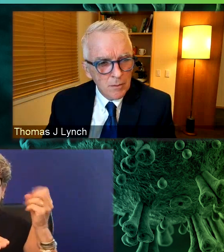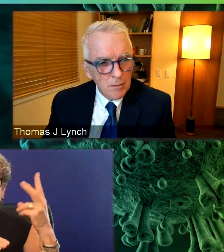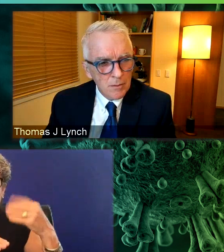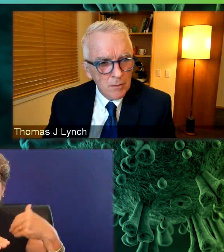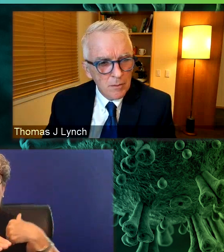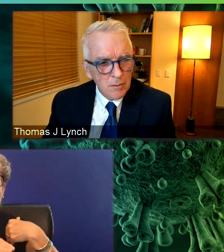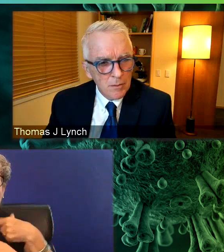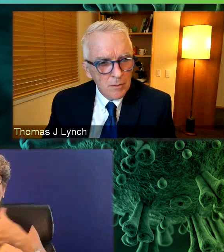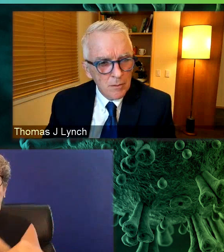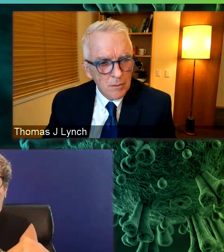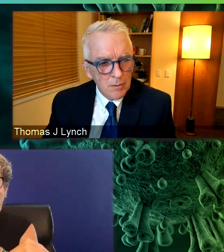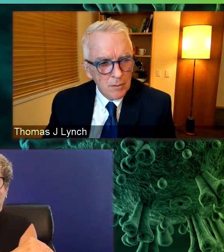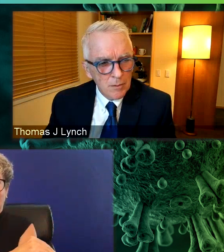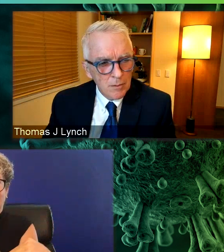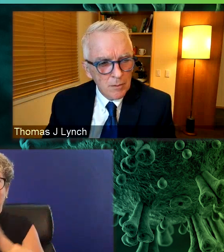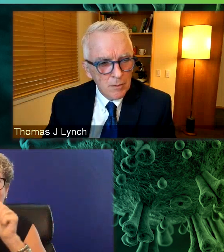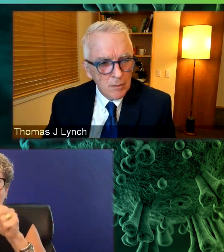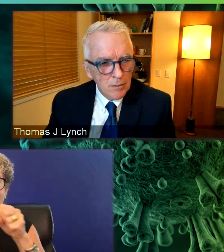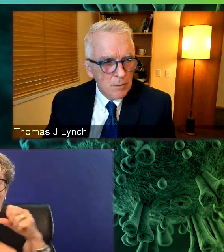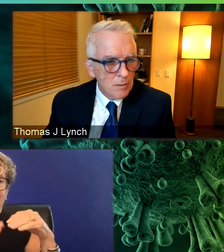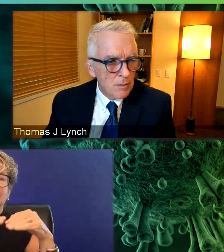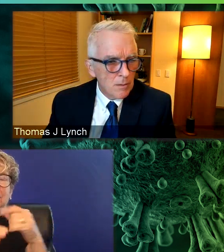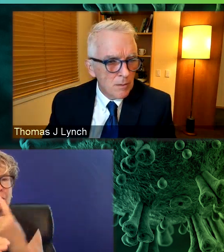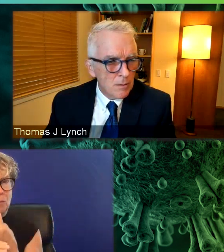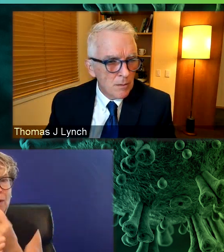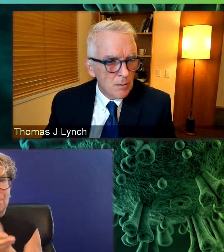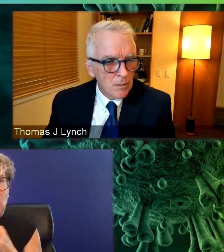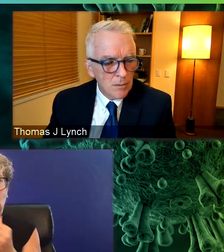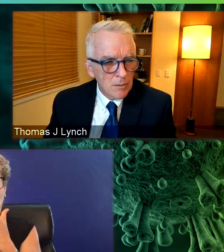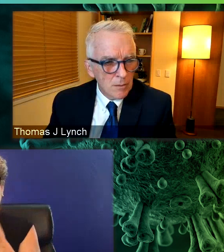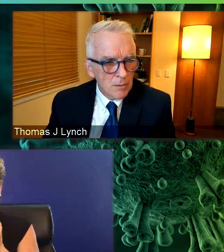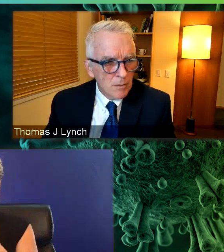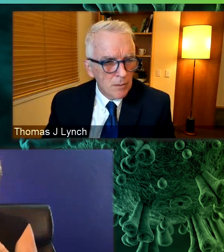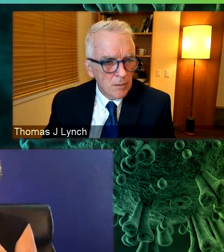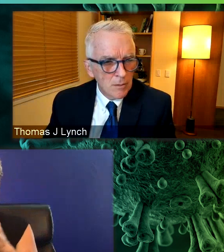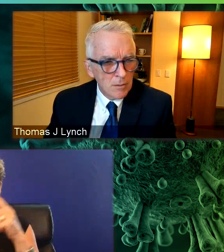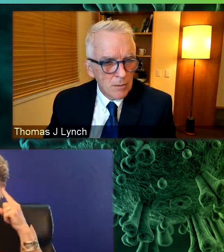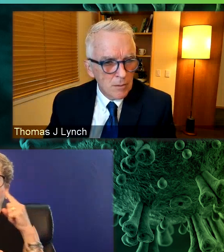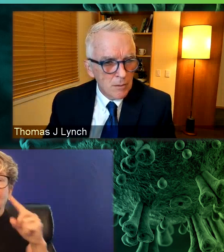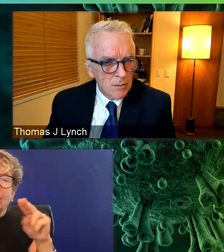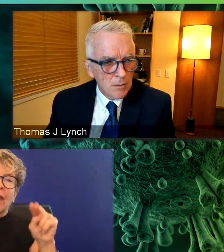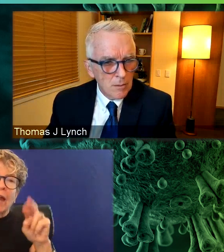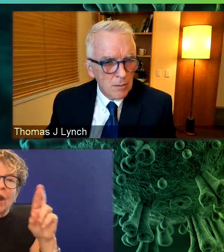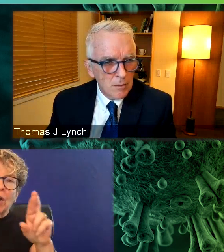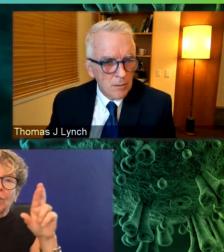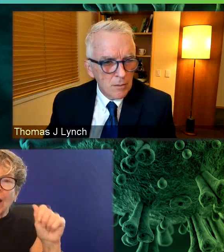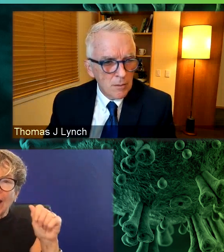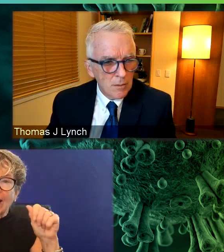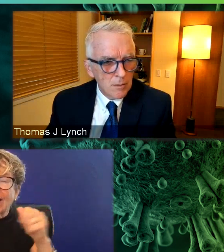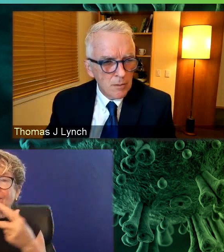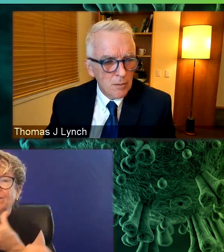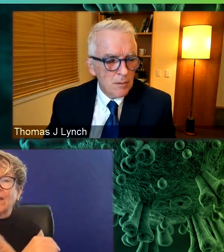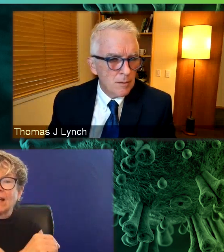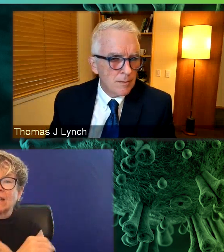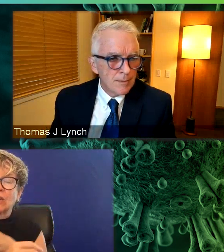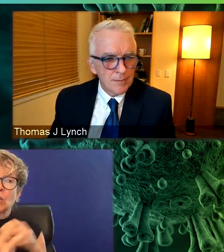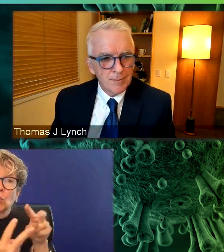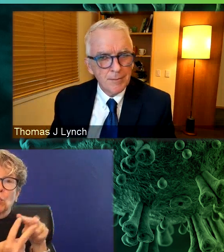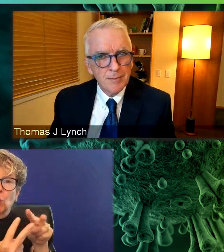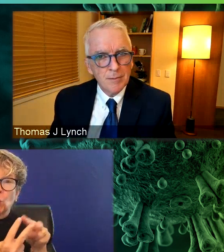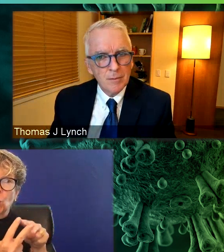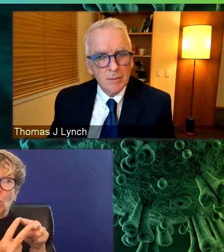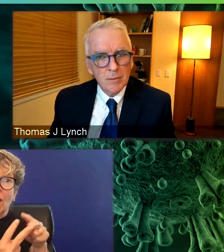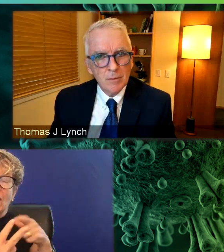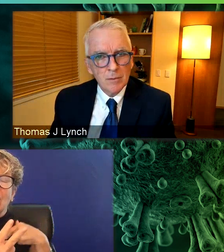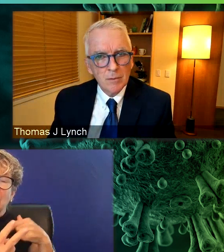of good news. For the two manufacturers of the mRNA vaccine that are further, furthest along in developing